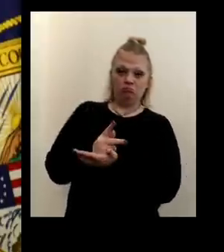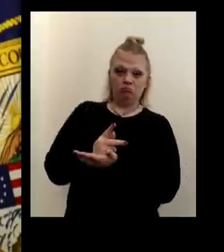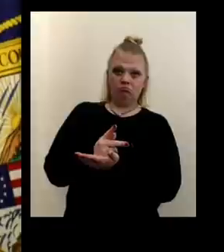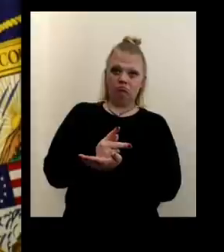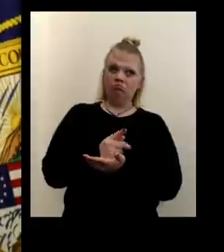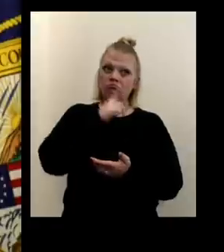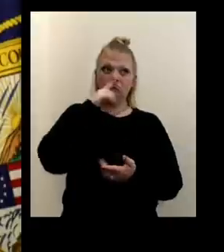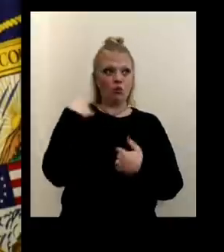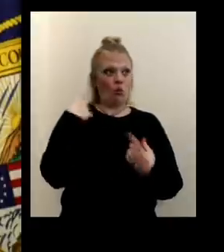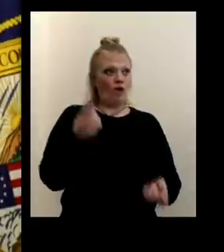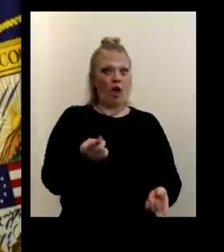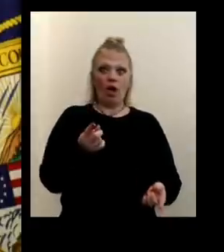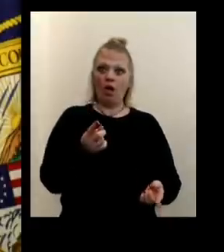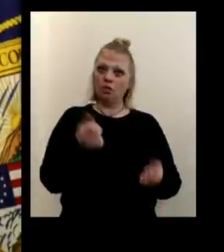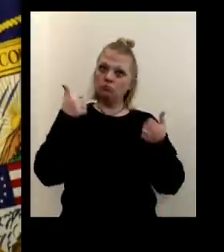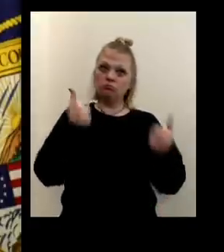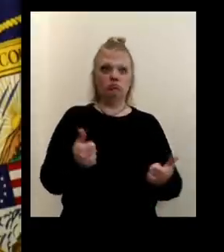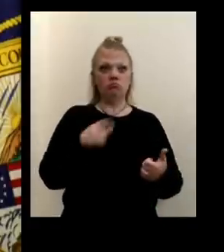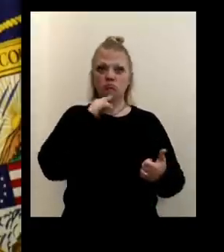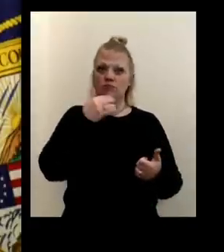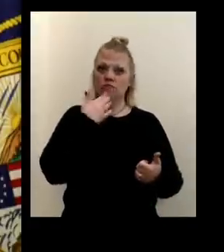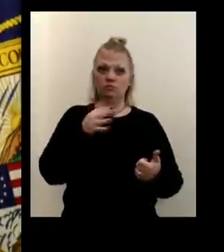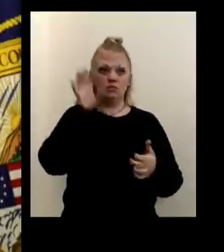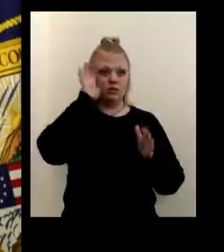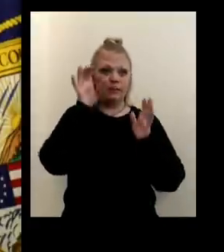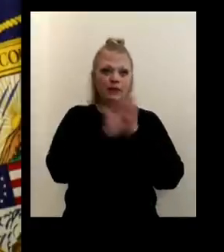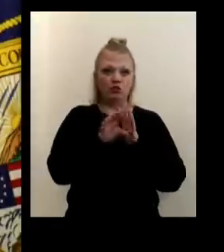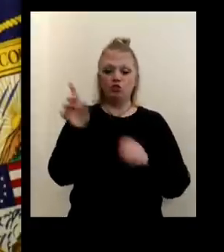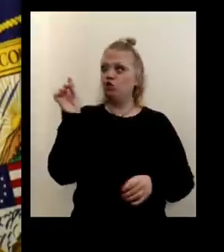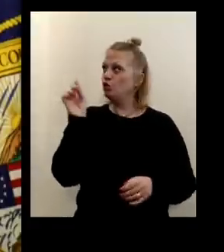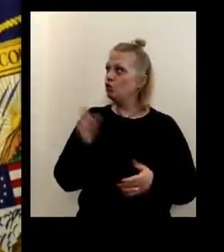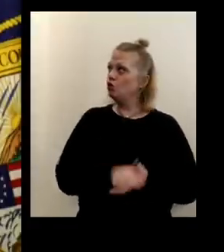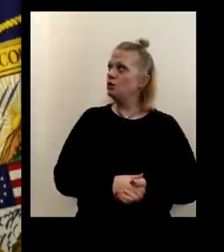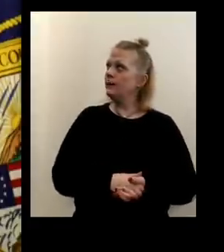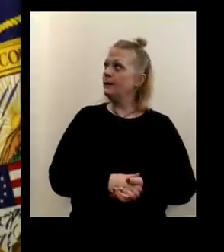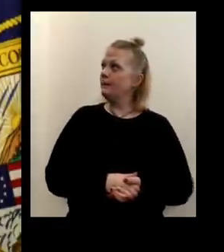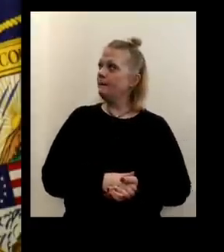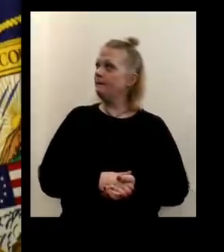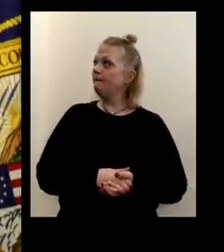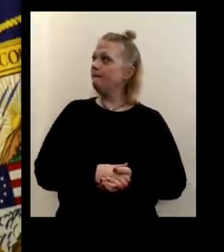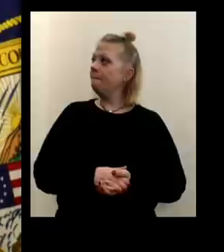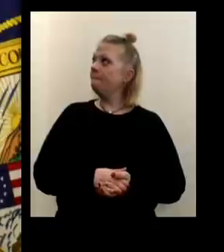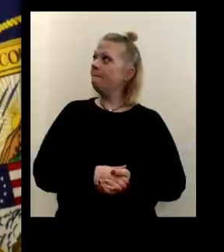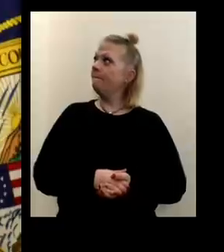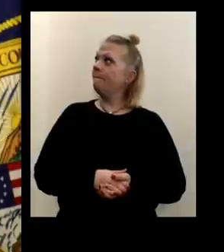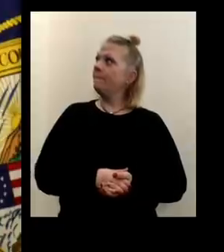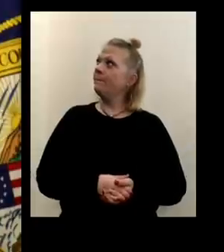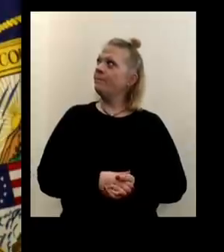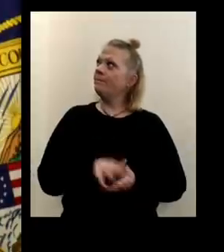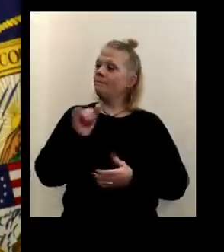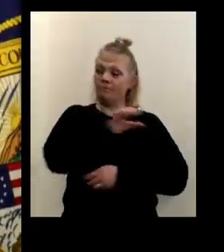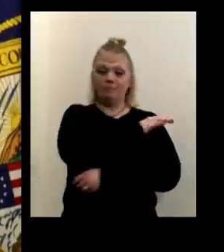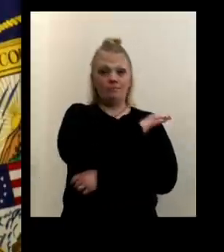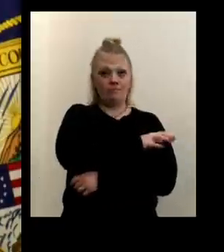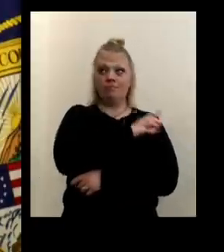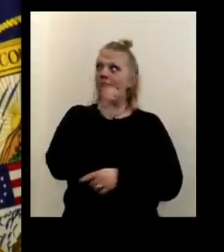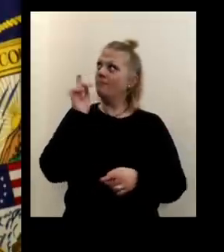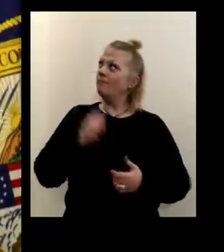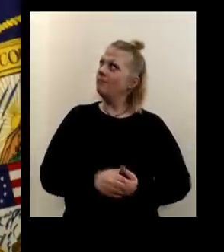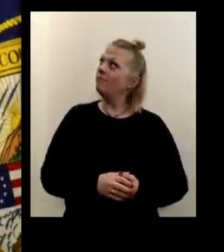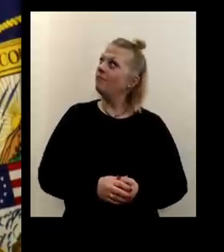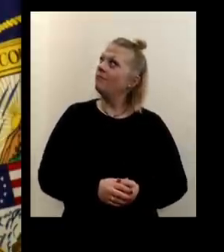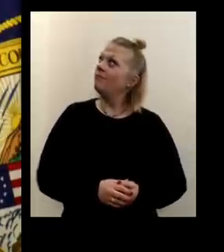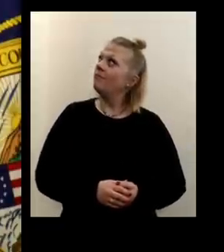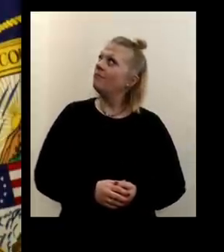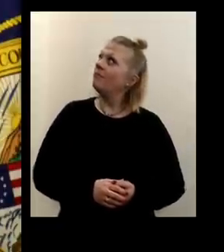going really well. Uh, the, uh, pictures that you saw here with regards to this point of distribution clinic were actually taken, uh,